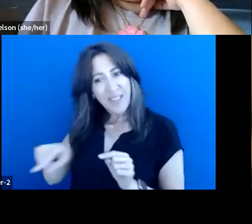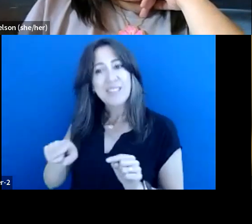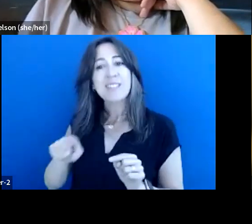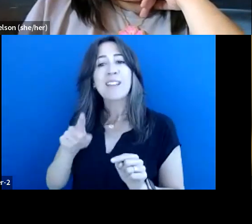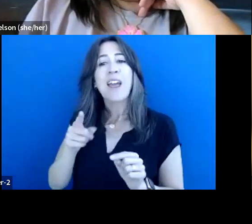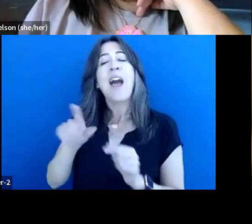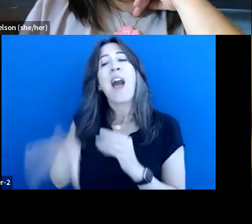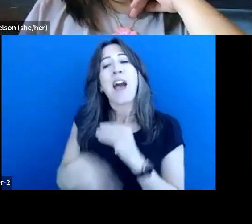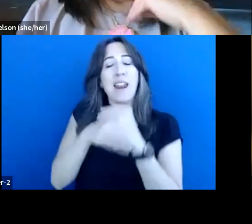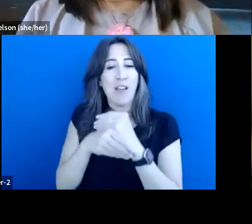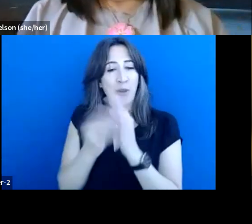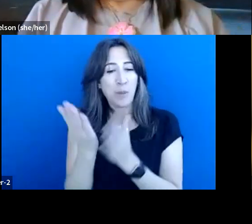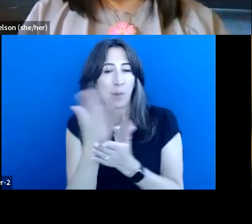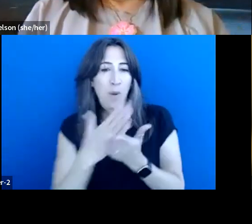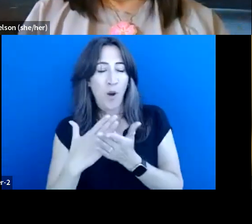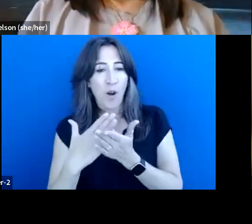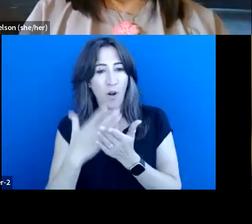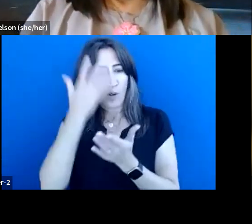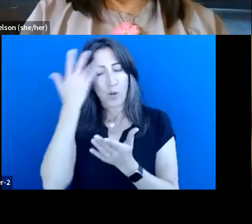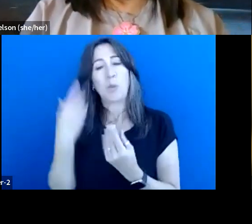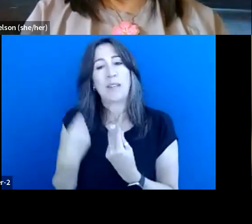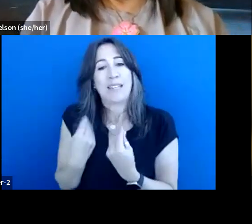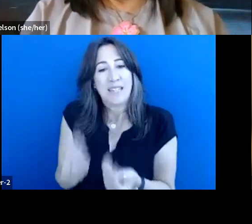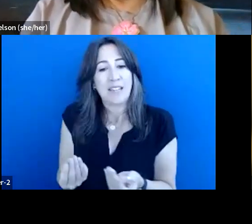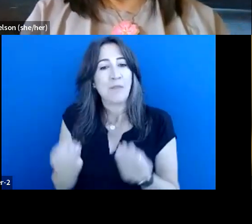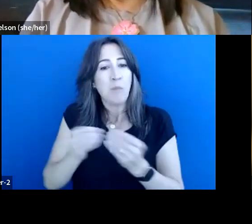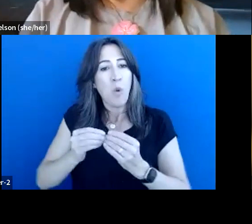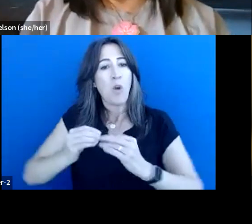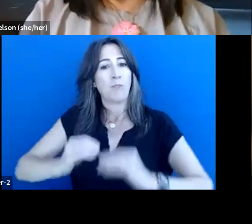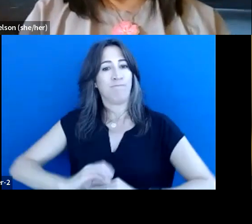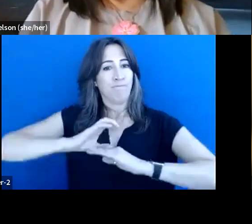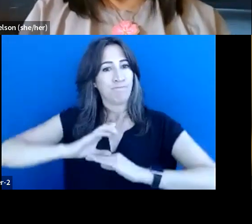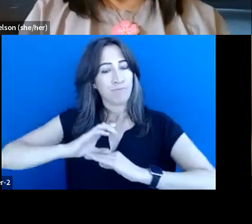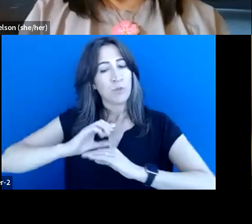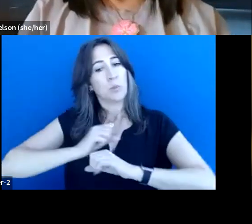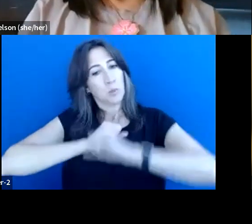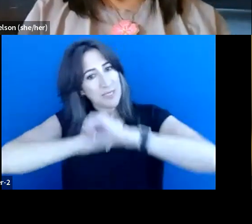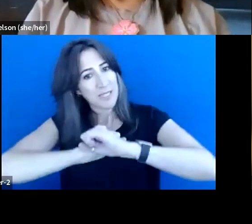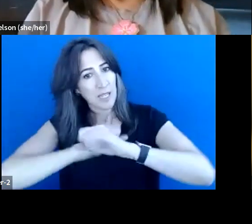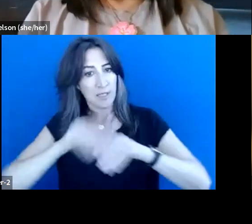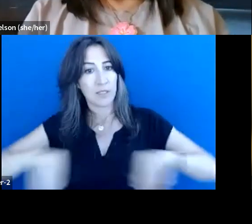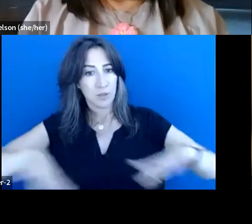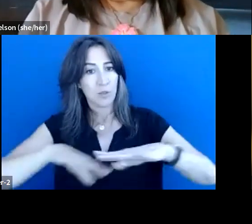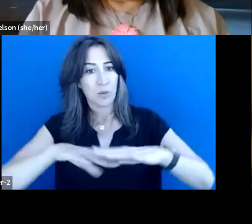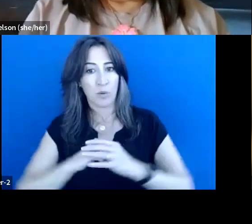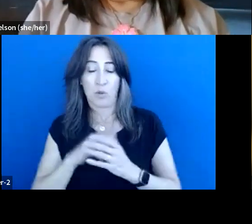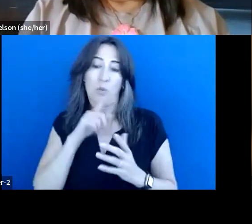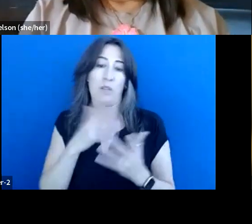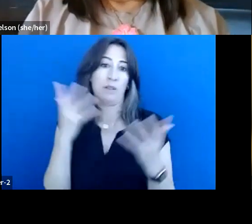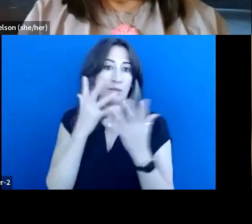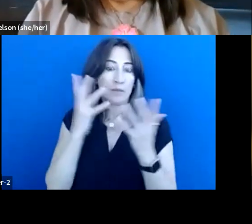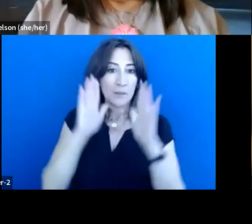tool in that toolbox in, in order to protect, um, their territories. And that was a pretty amazing